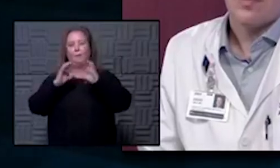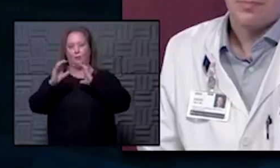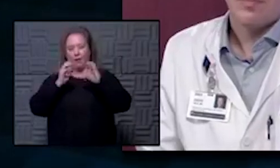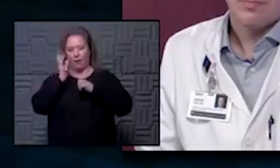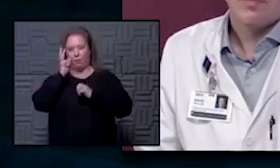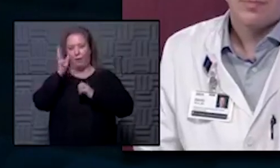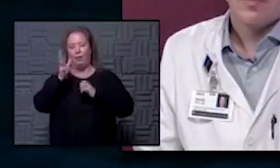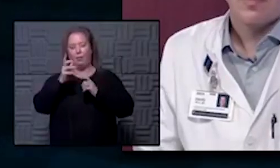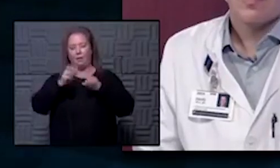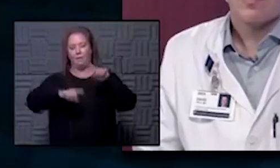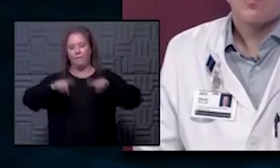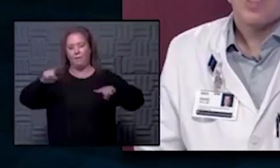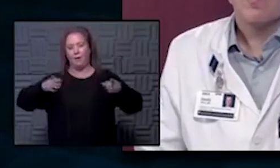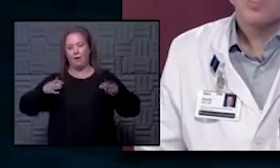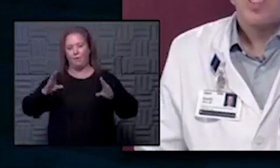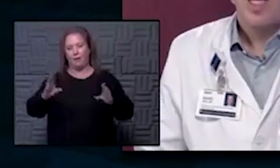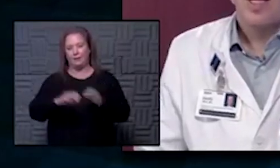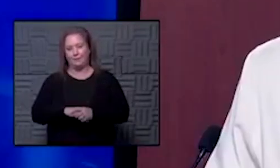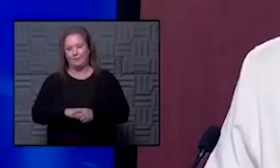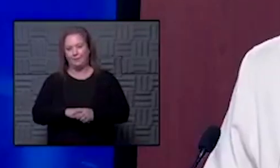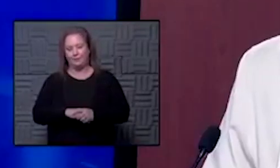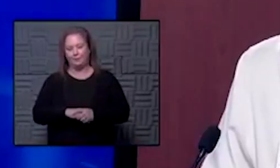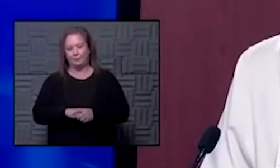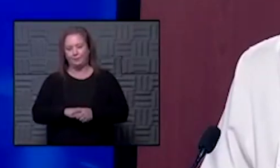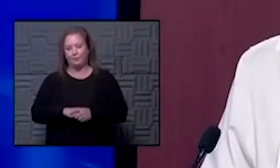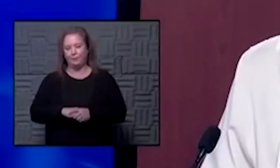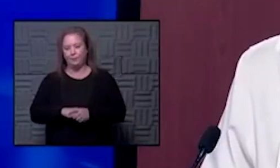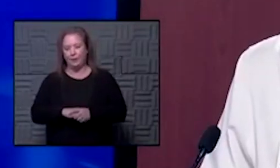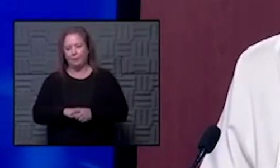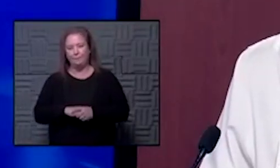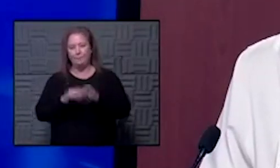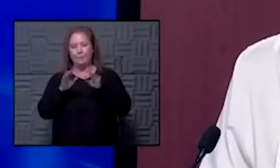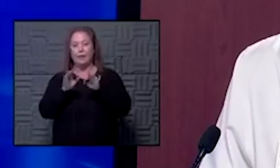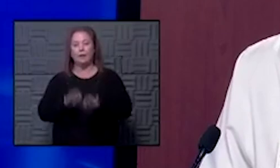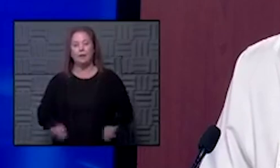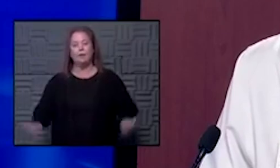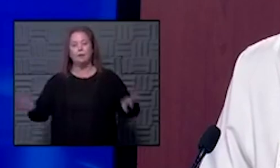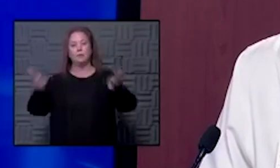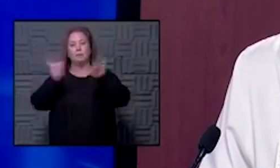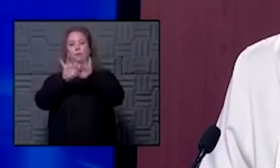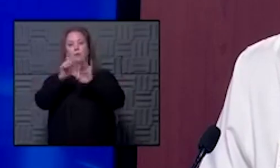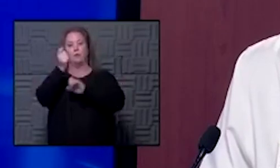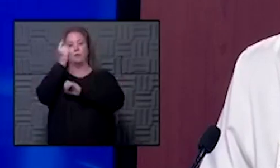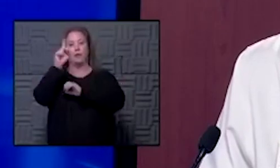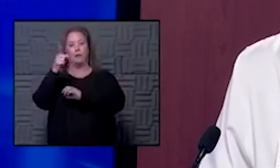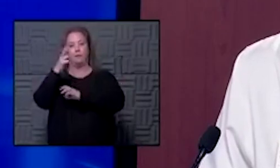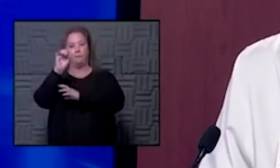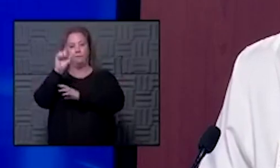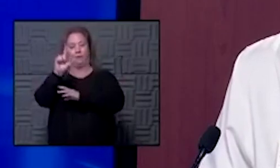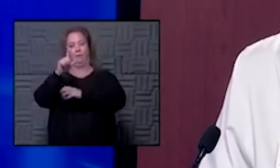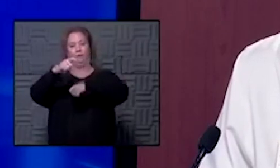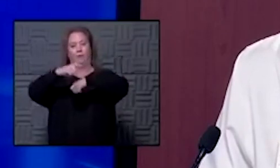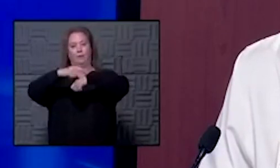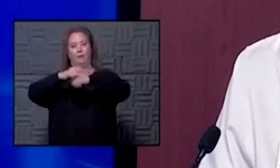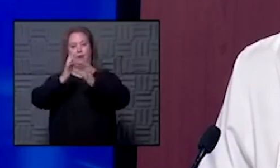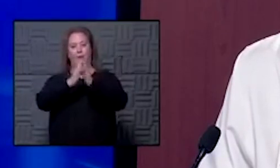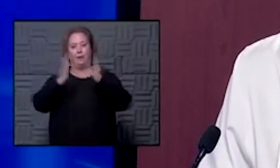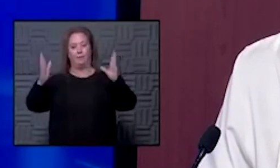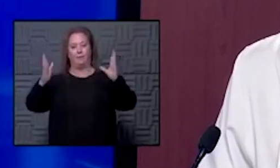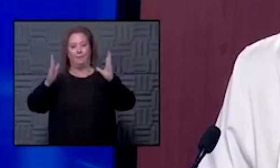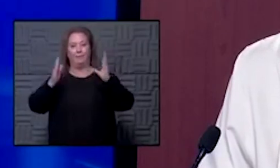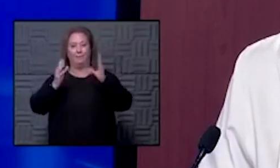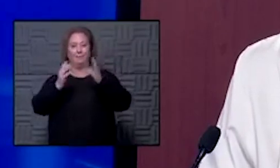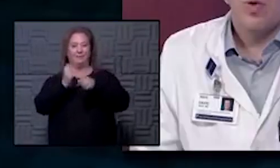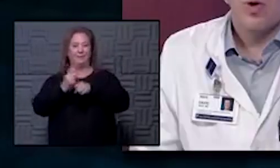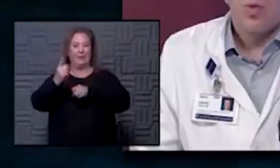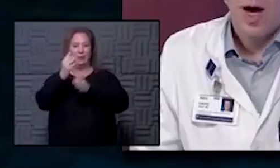out in a variety of ways i think it is really important for everyone to understand phil that that timeline likely means it's next spring